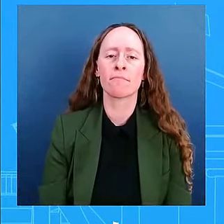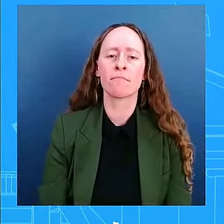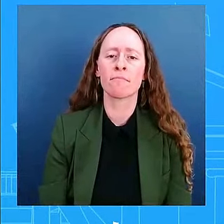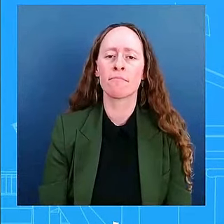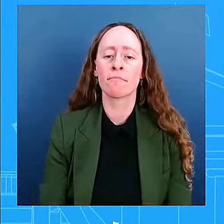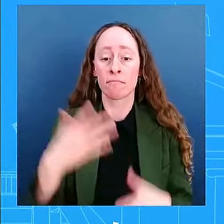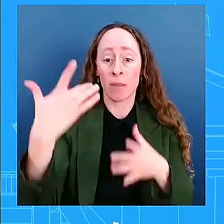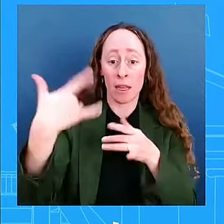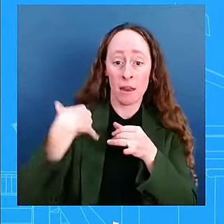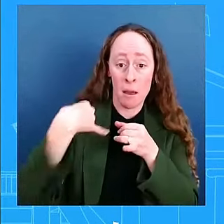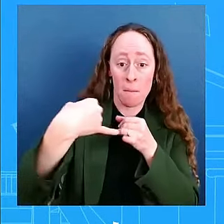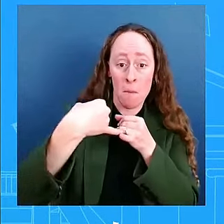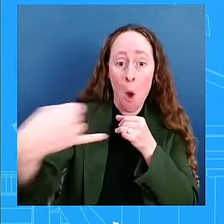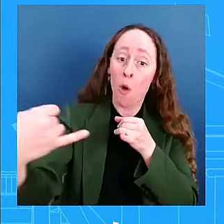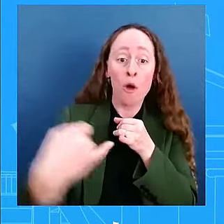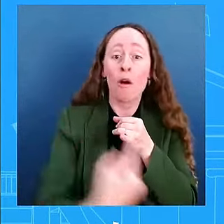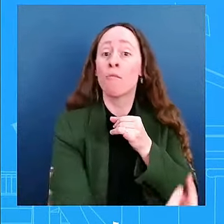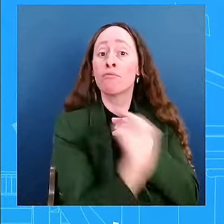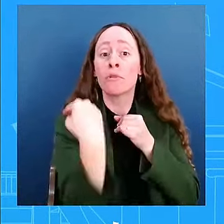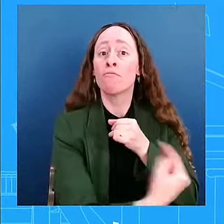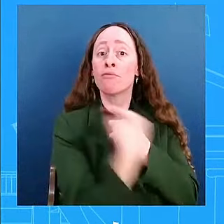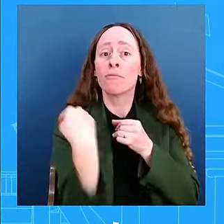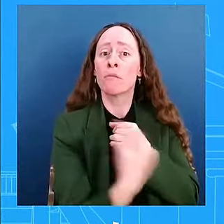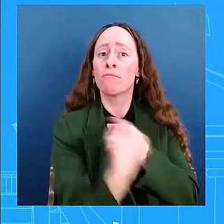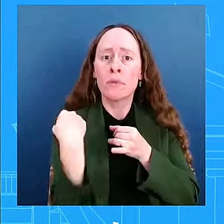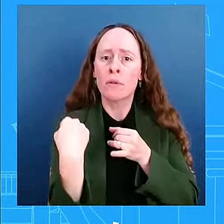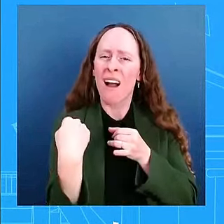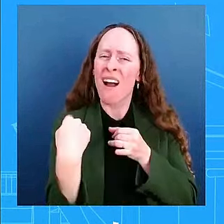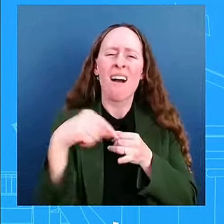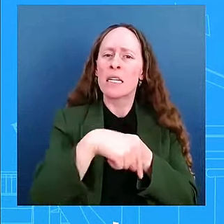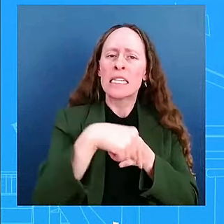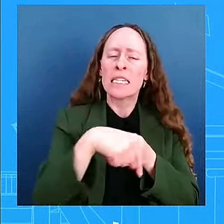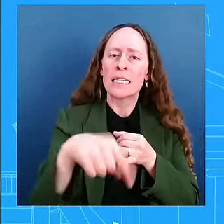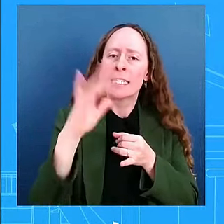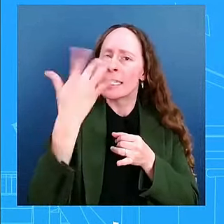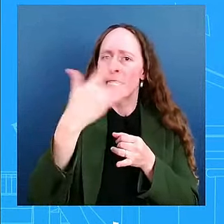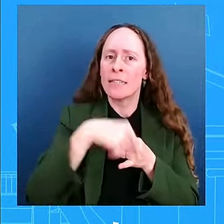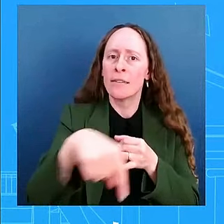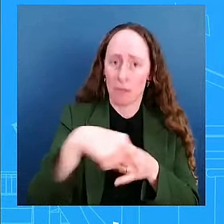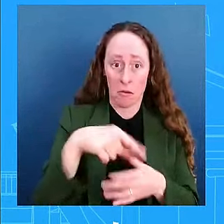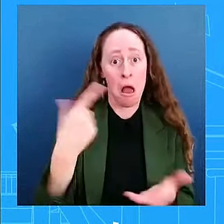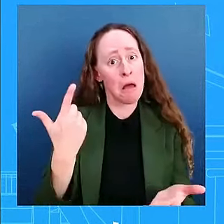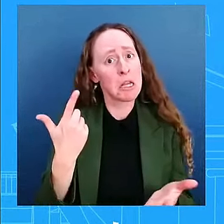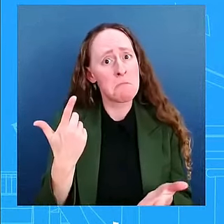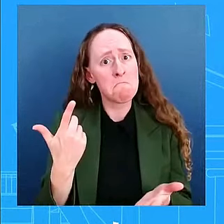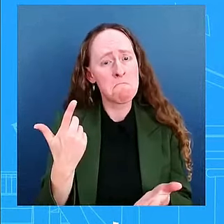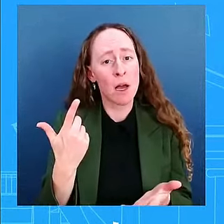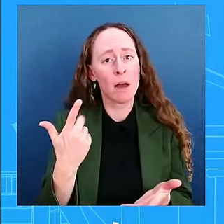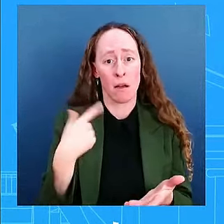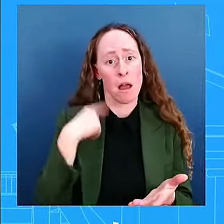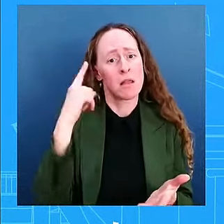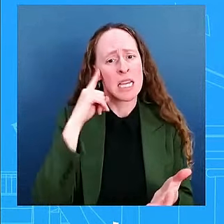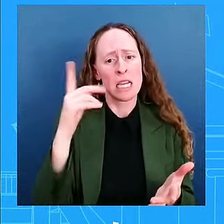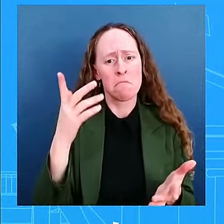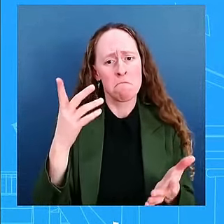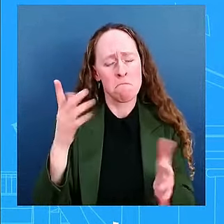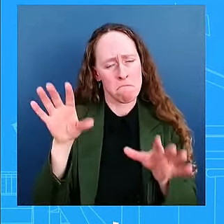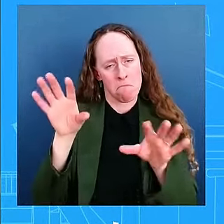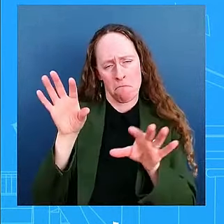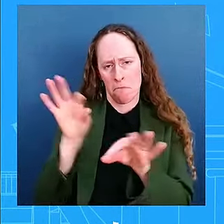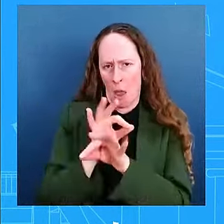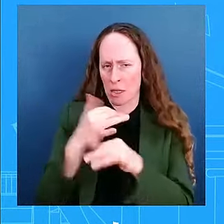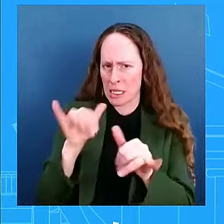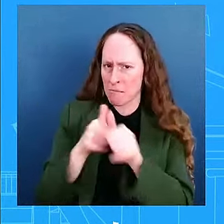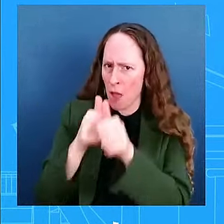we were able to do back in Bay, in May. Our policy with respect, with respect to prohibiting, uh, the use of attack comes or a long